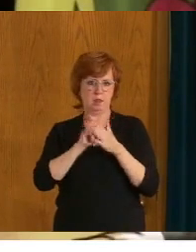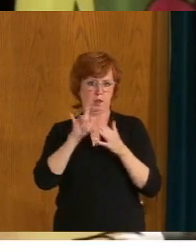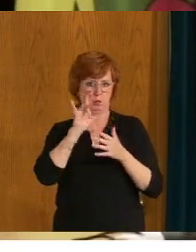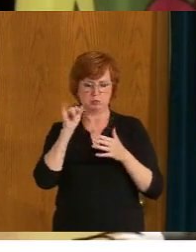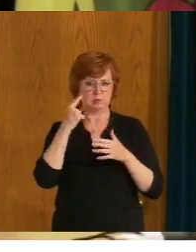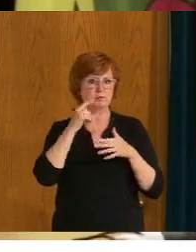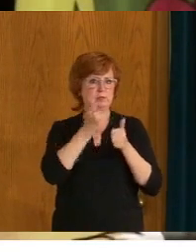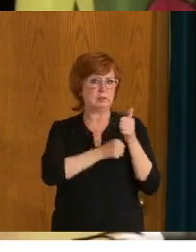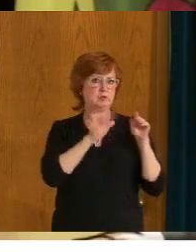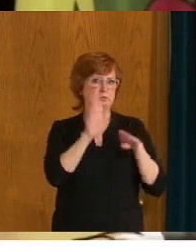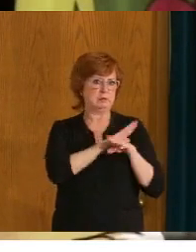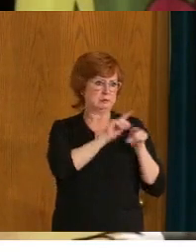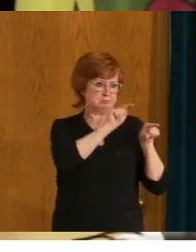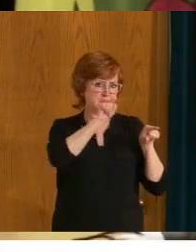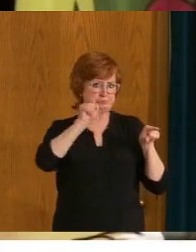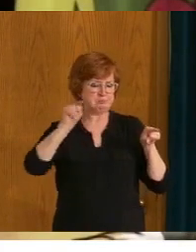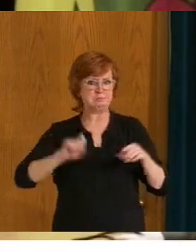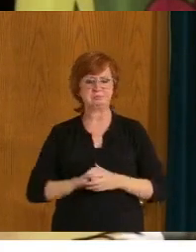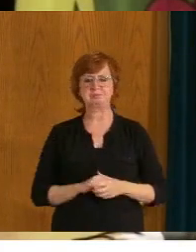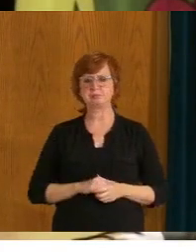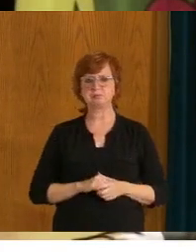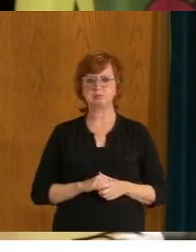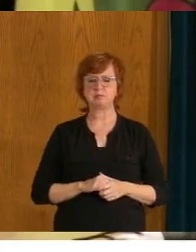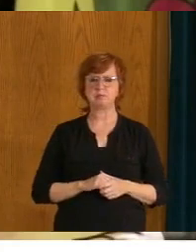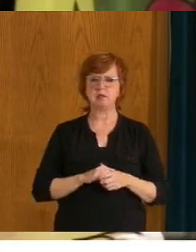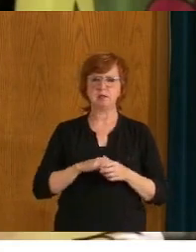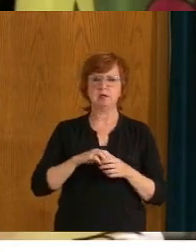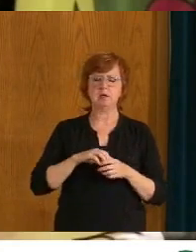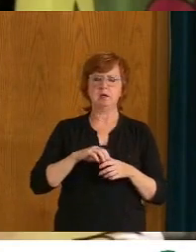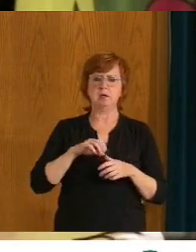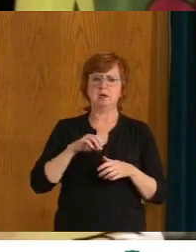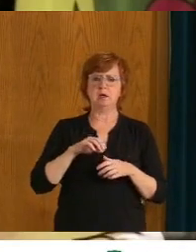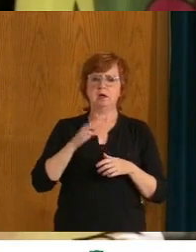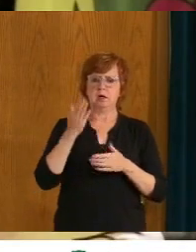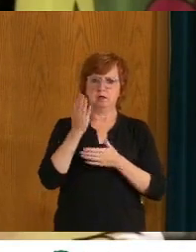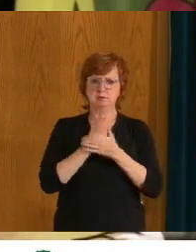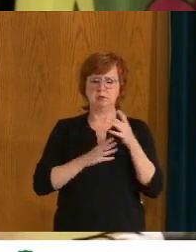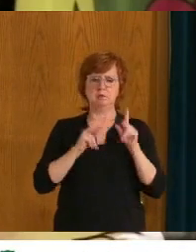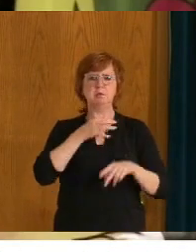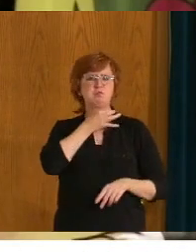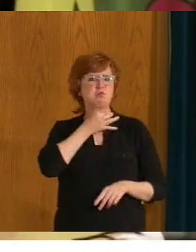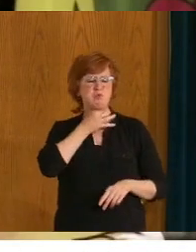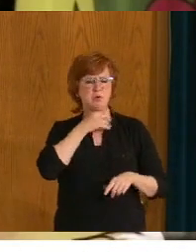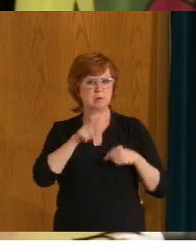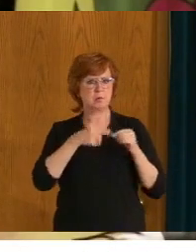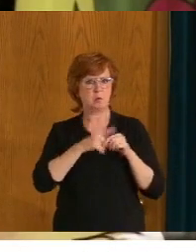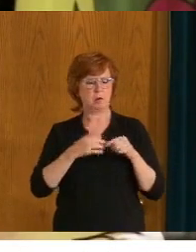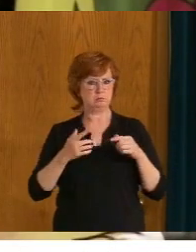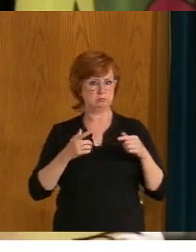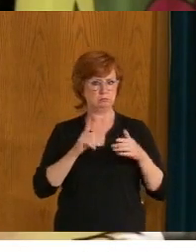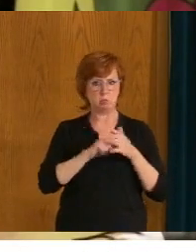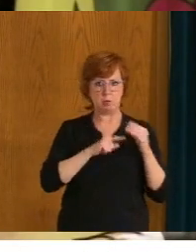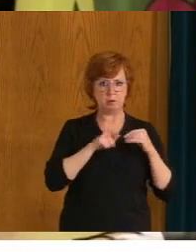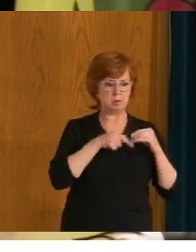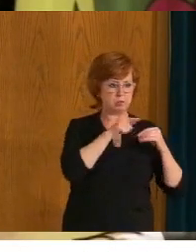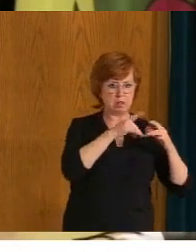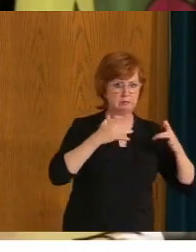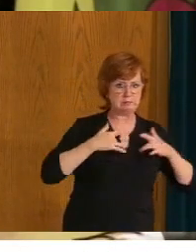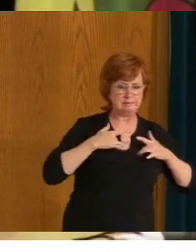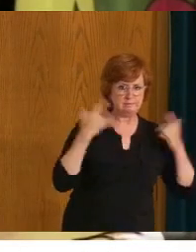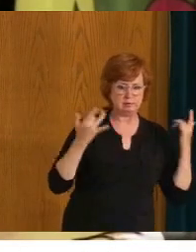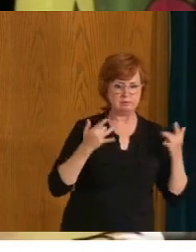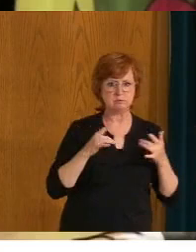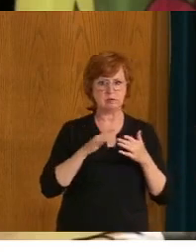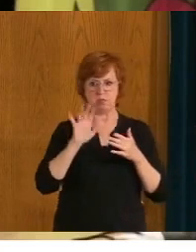There's also been some question about whether certain venues and events can ask for proof of vaccination before allowing people to attend those events.